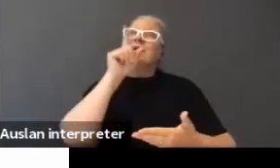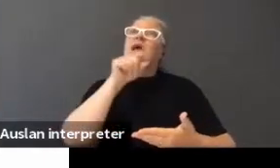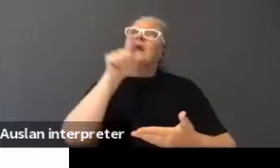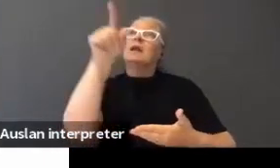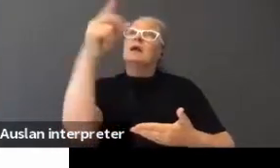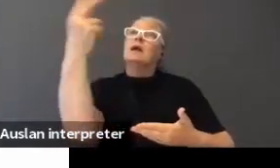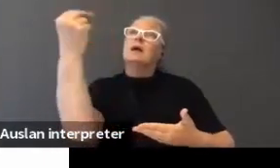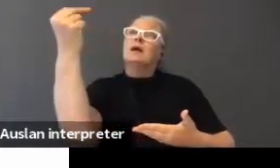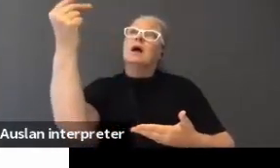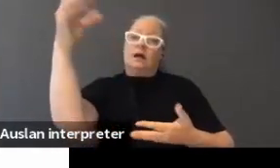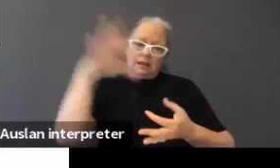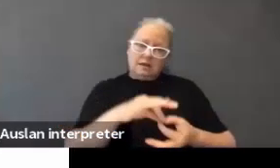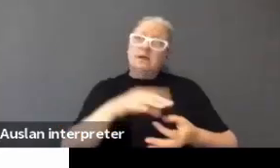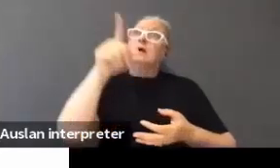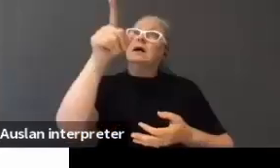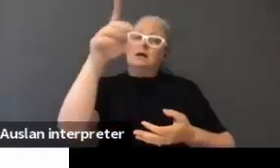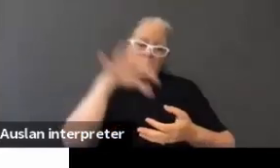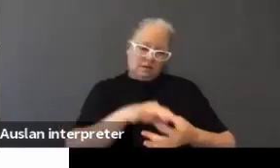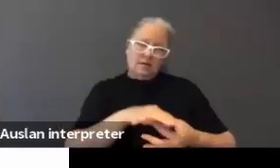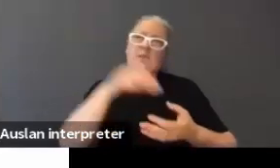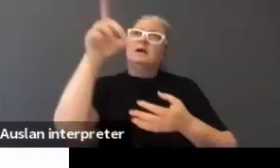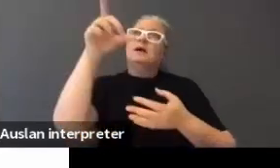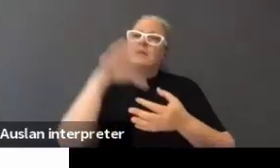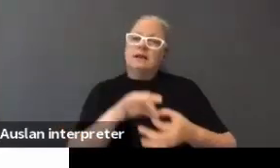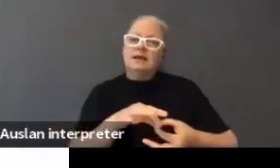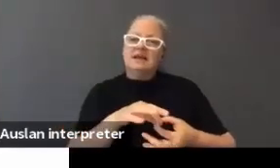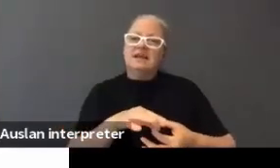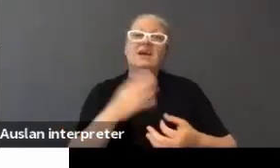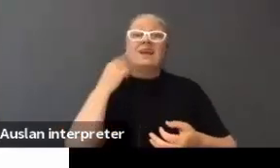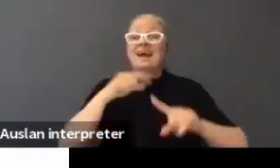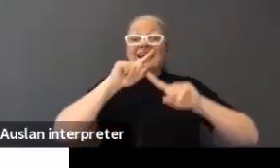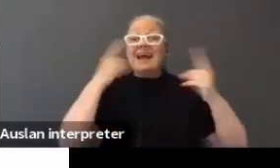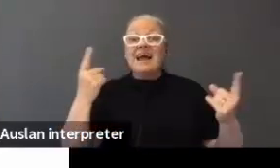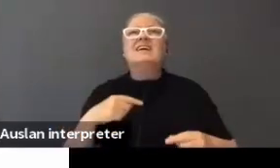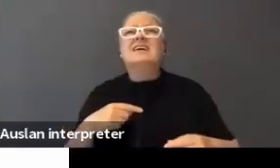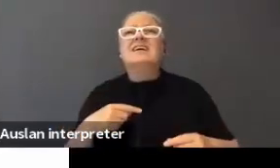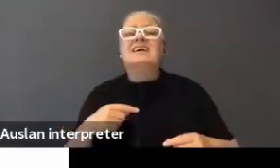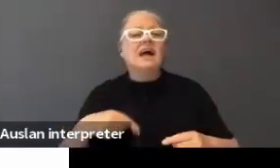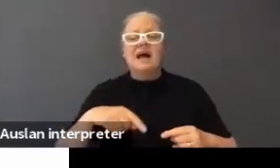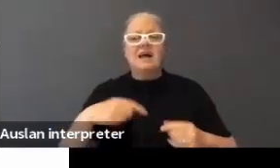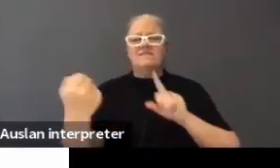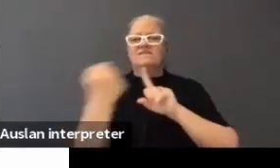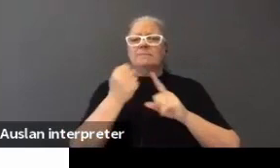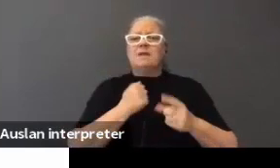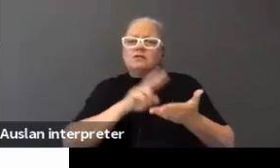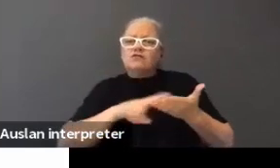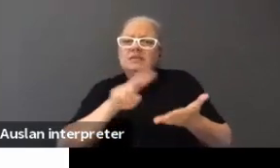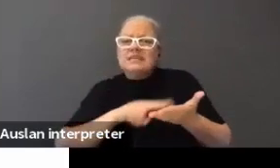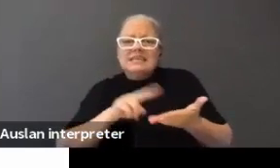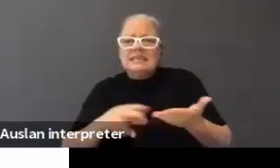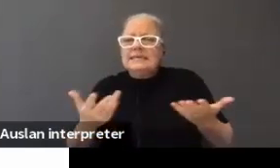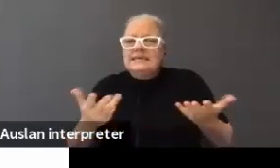When I couldn't do that, it really affected my learning. It affected my ability to read. It affected my ability.